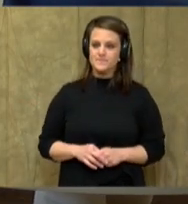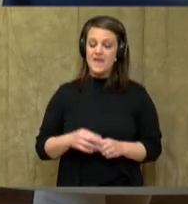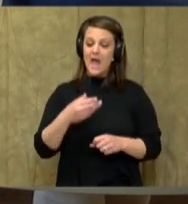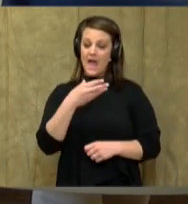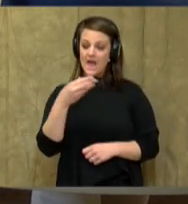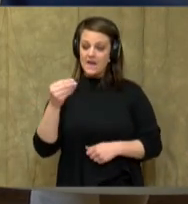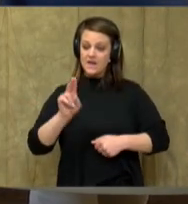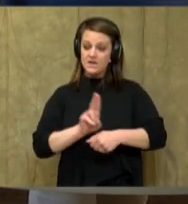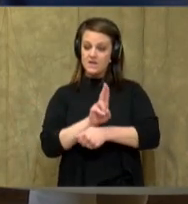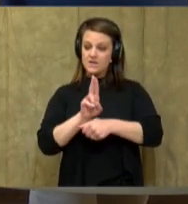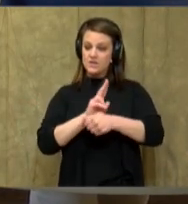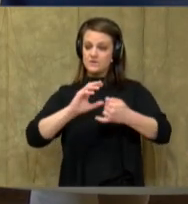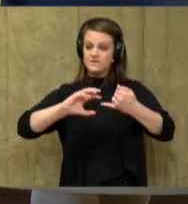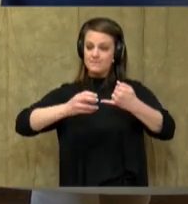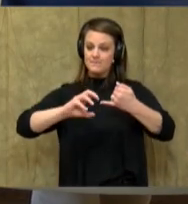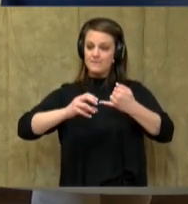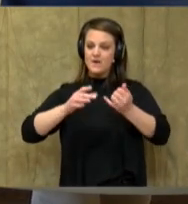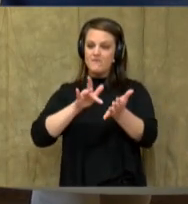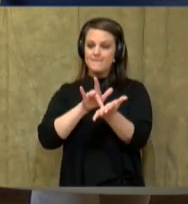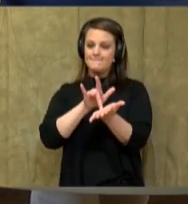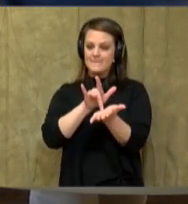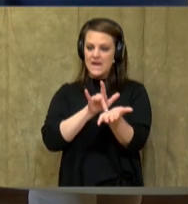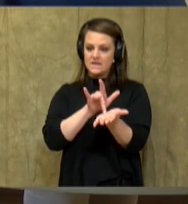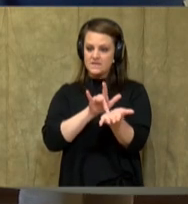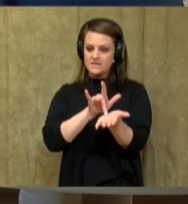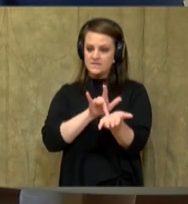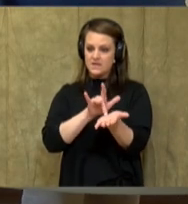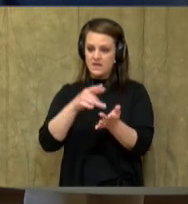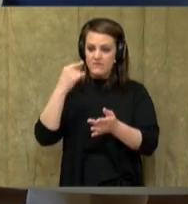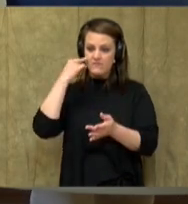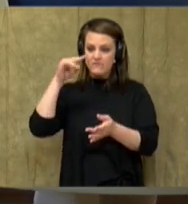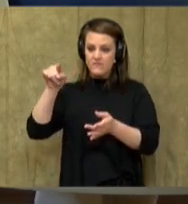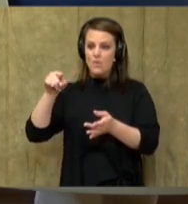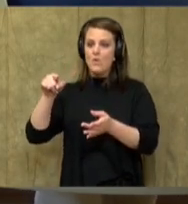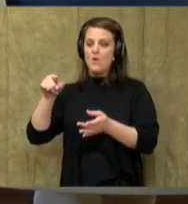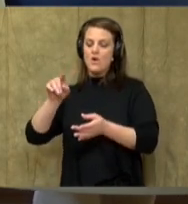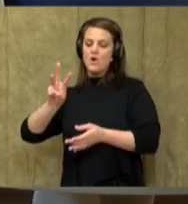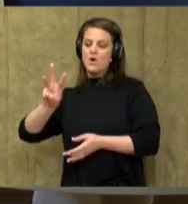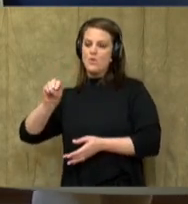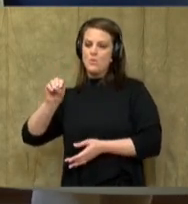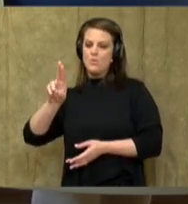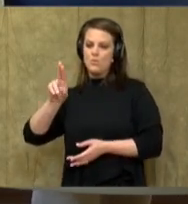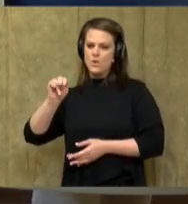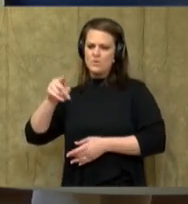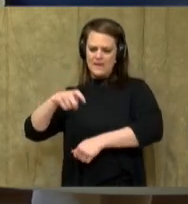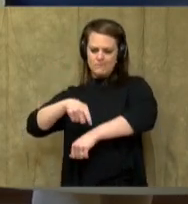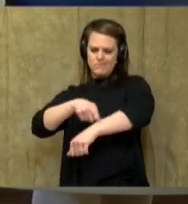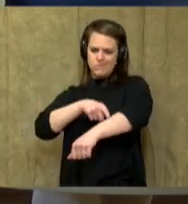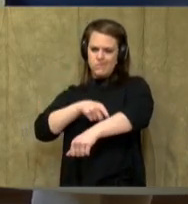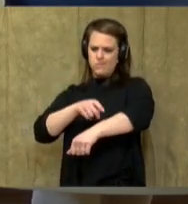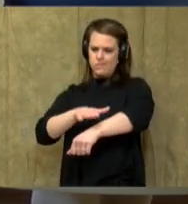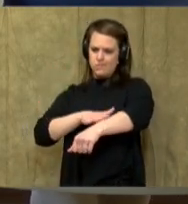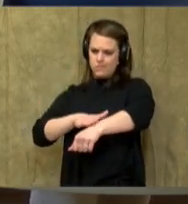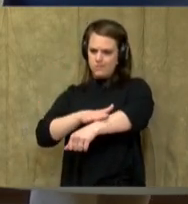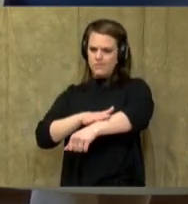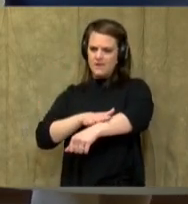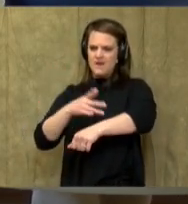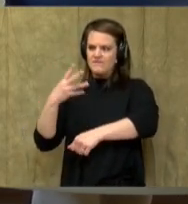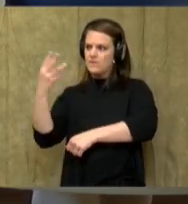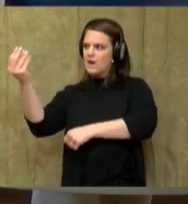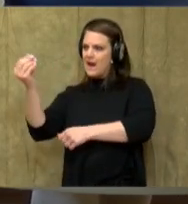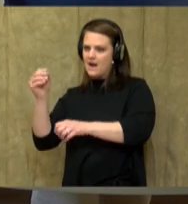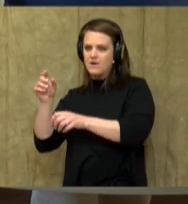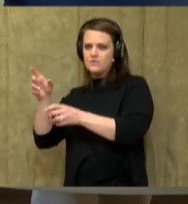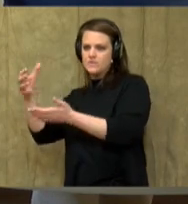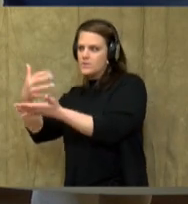used the berries as a medicine for the treatment of wounds. So, if someone got hurt, so if they were out